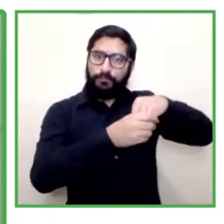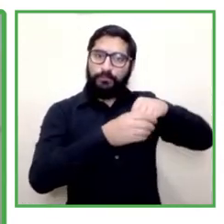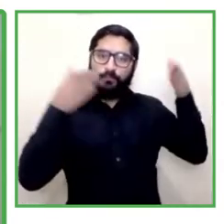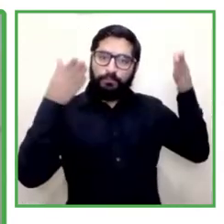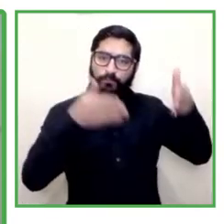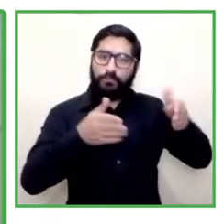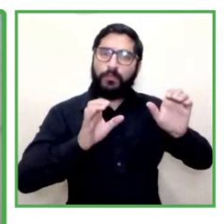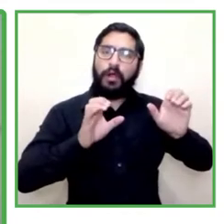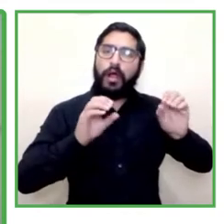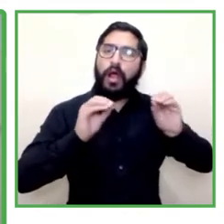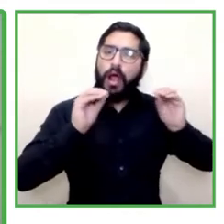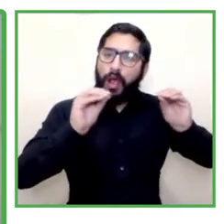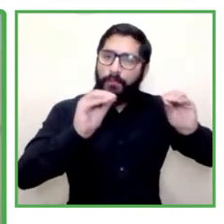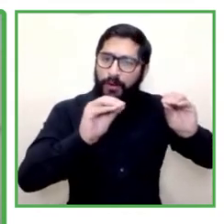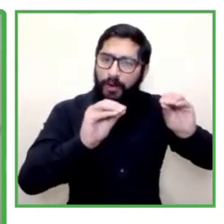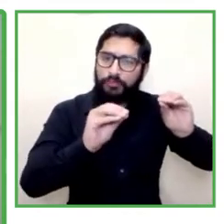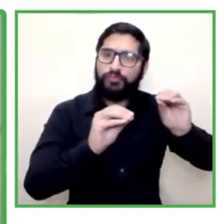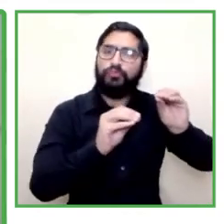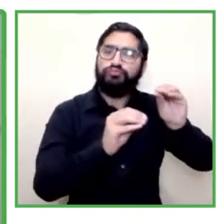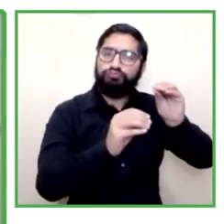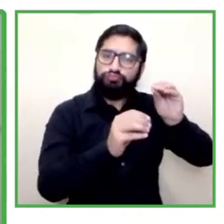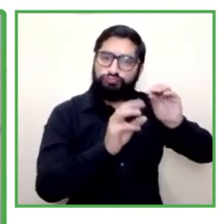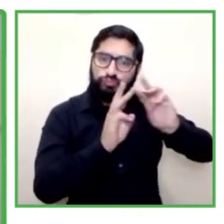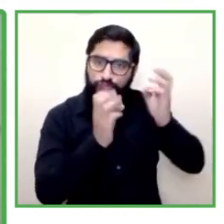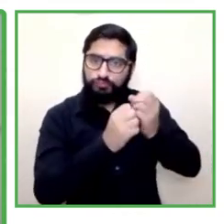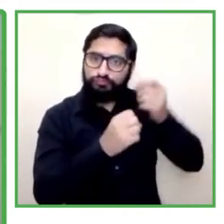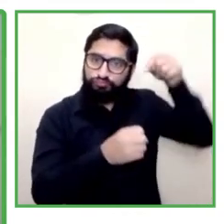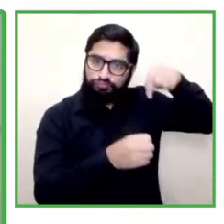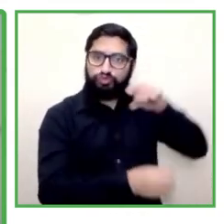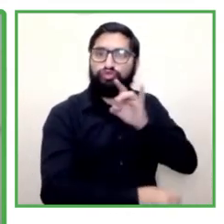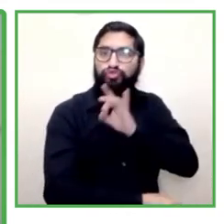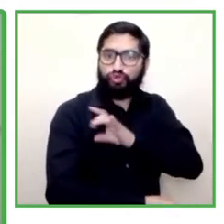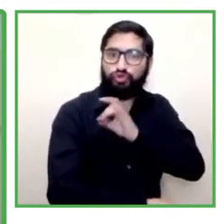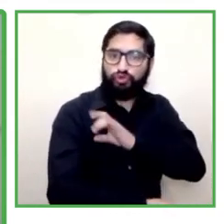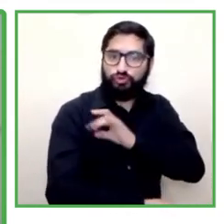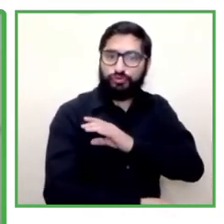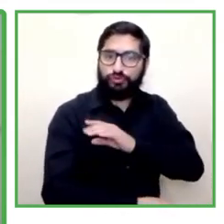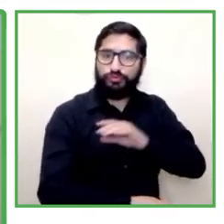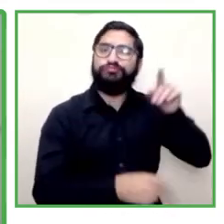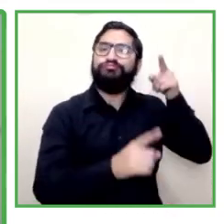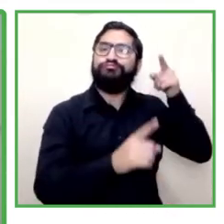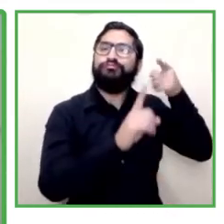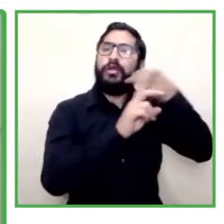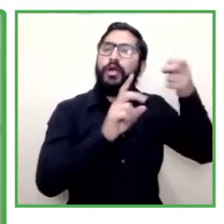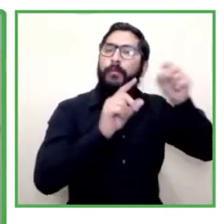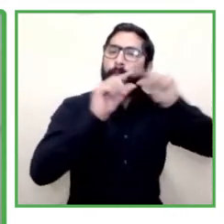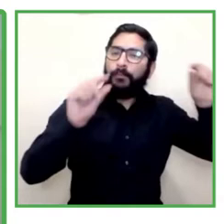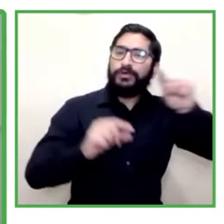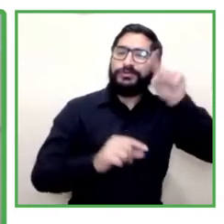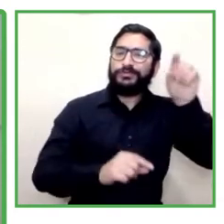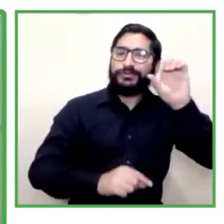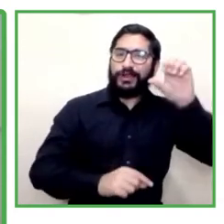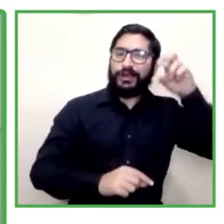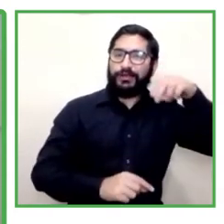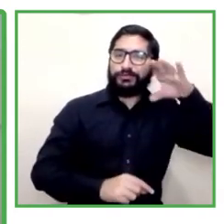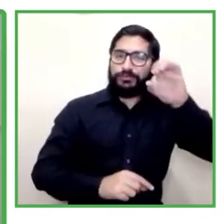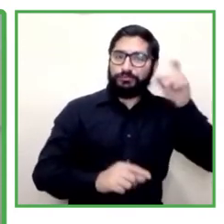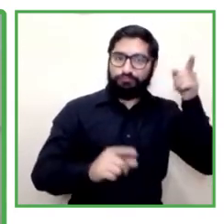employment of Chile the known as sense Felipe is a psychologist with a master's in management and labor inclusion of people with